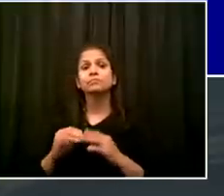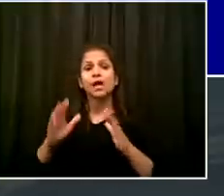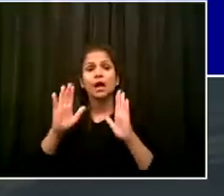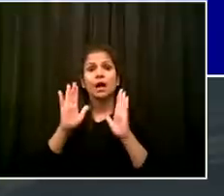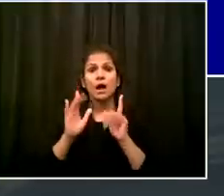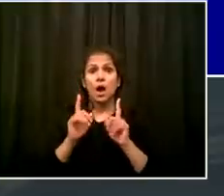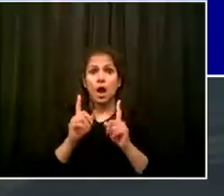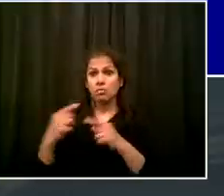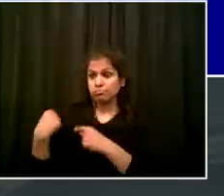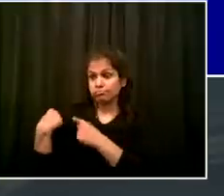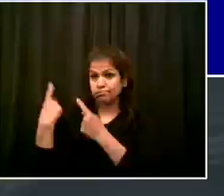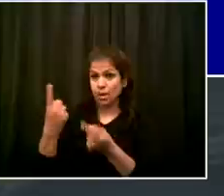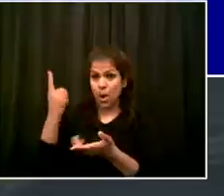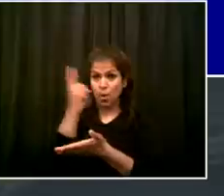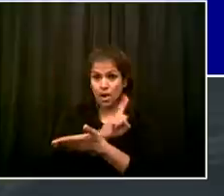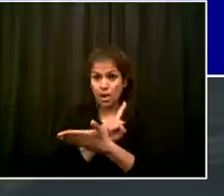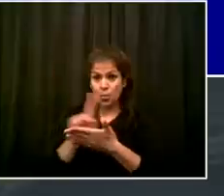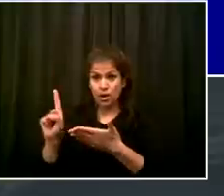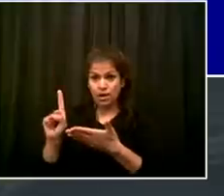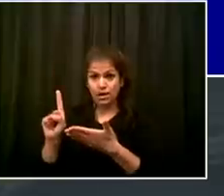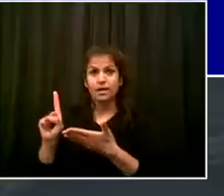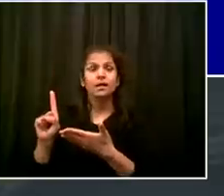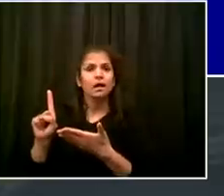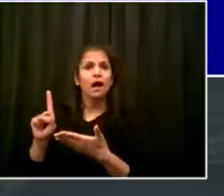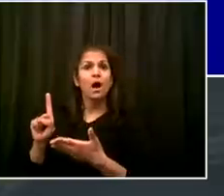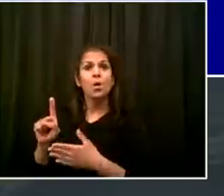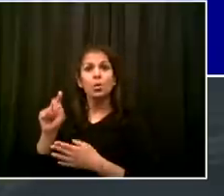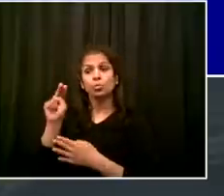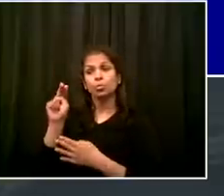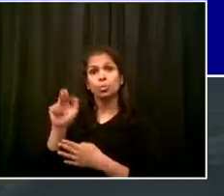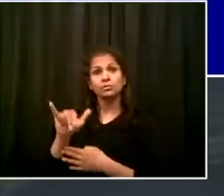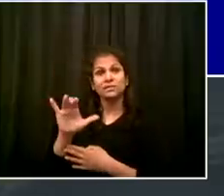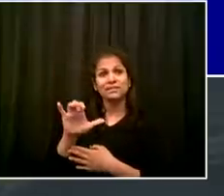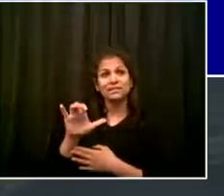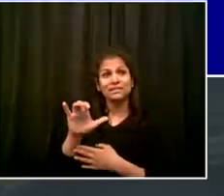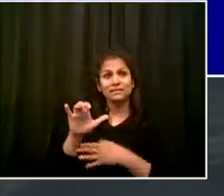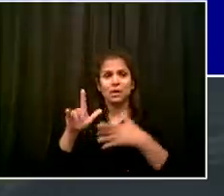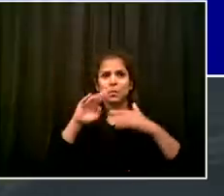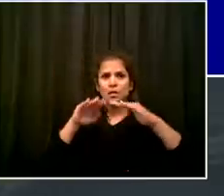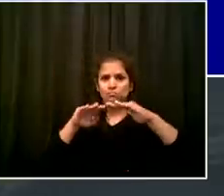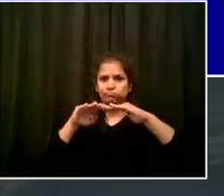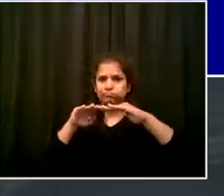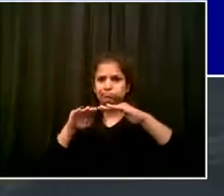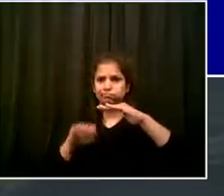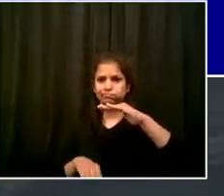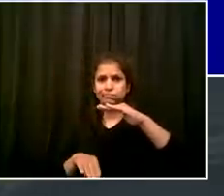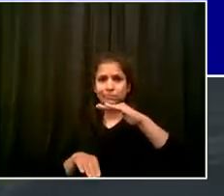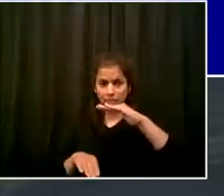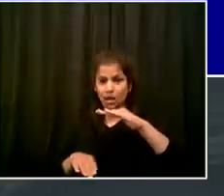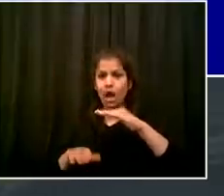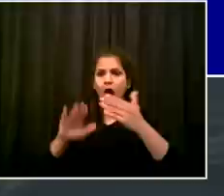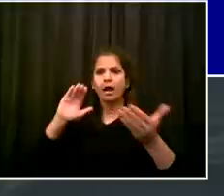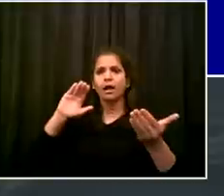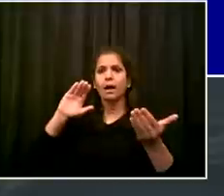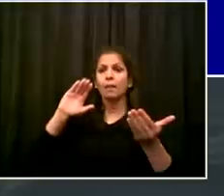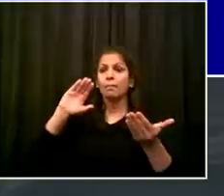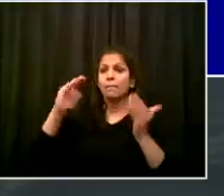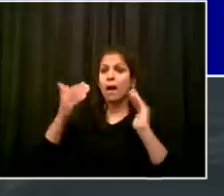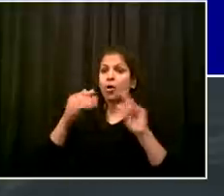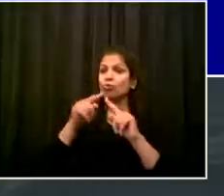average for folks admitted to hospitals for this broad kind of disease.